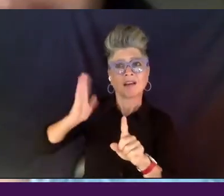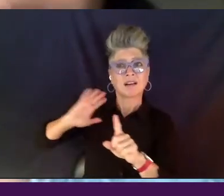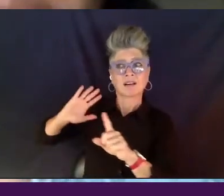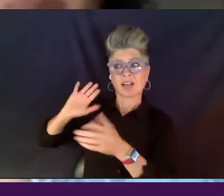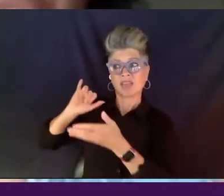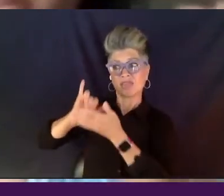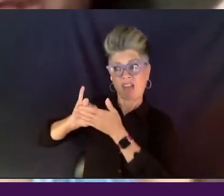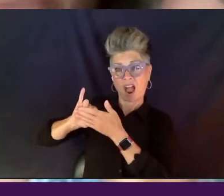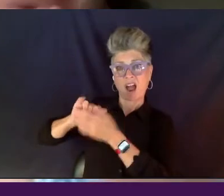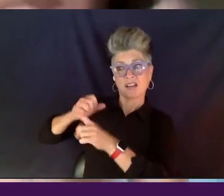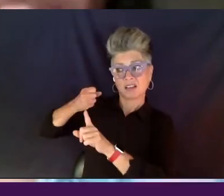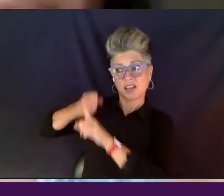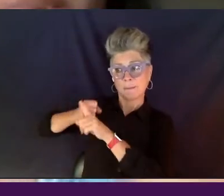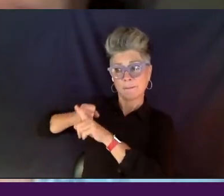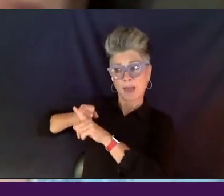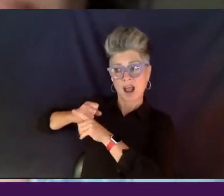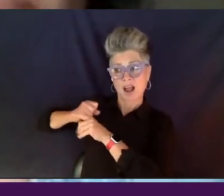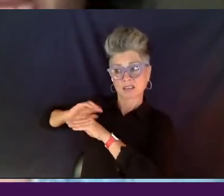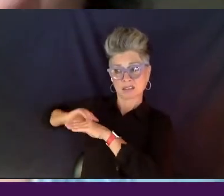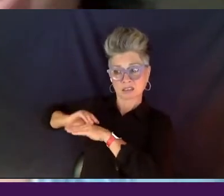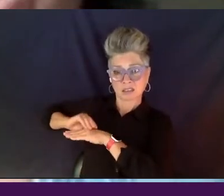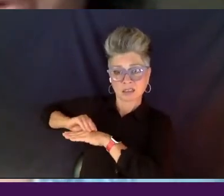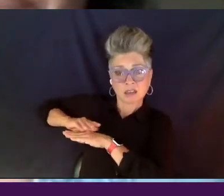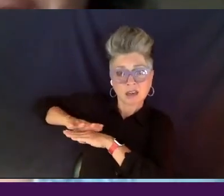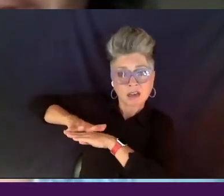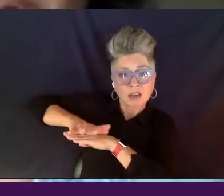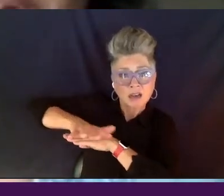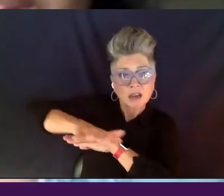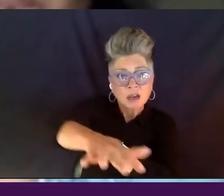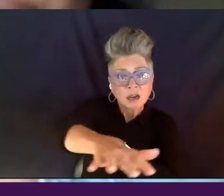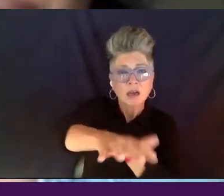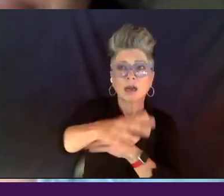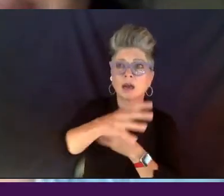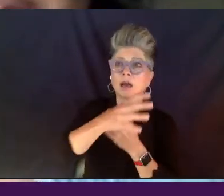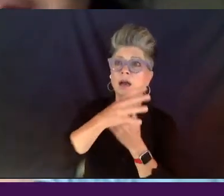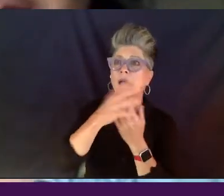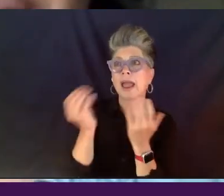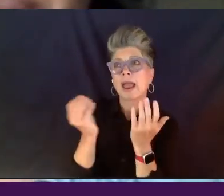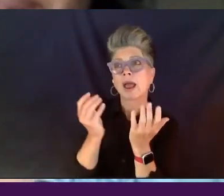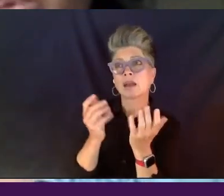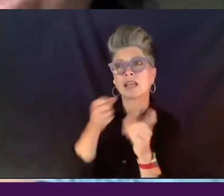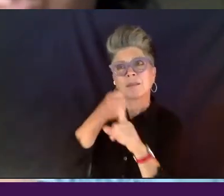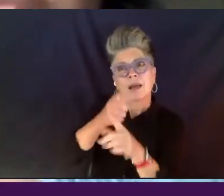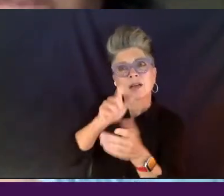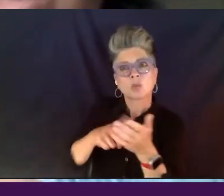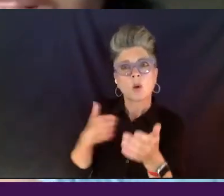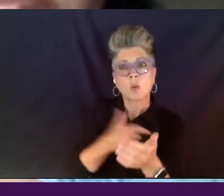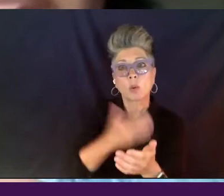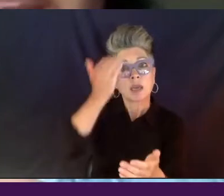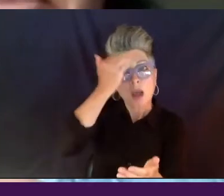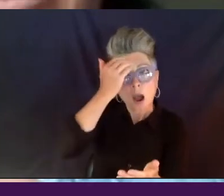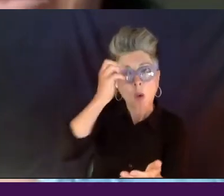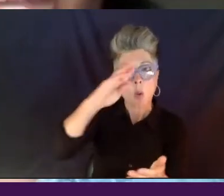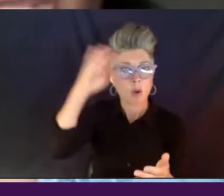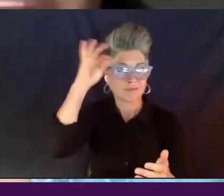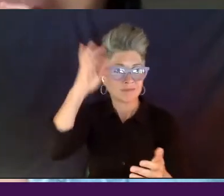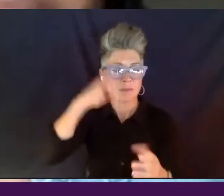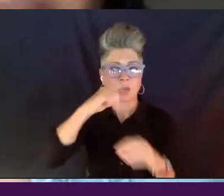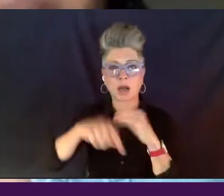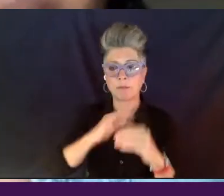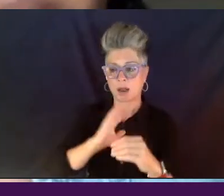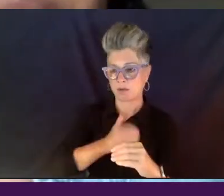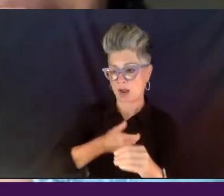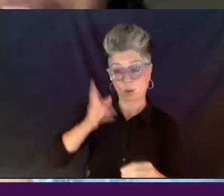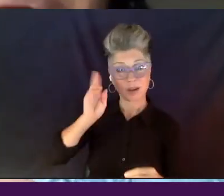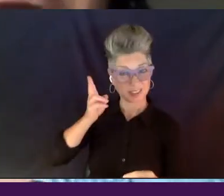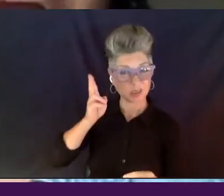engage with them with each other, and also what we know about our history. Um, and so she has really given us